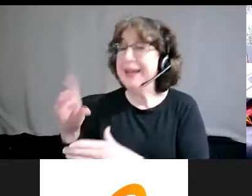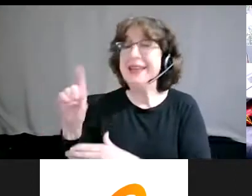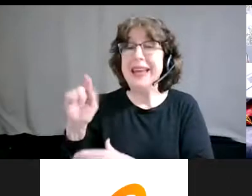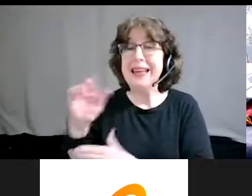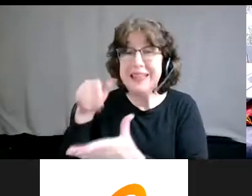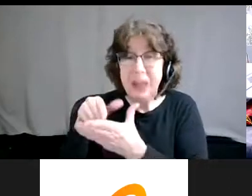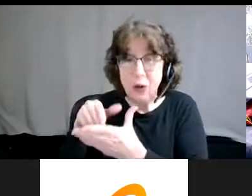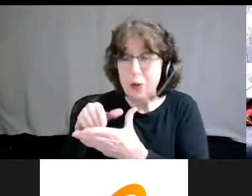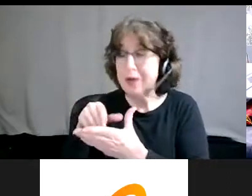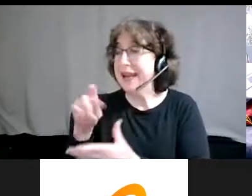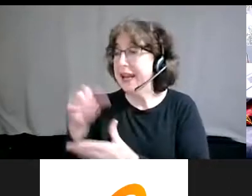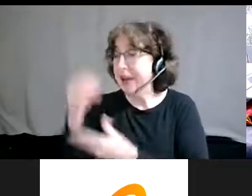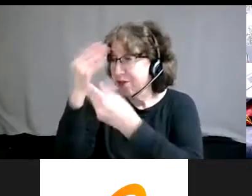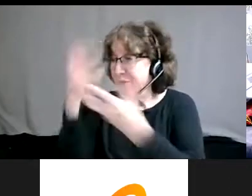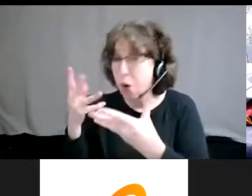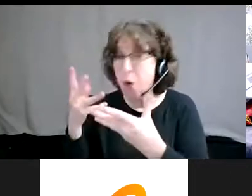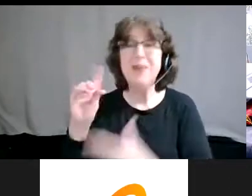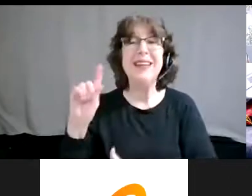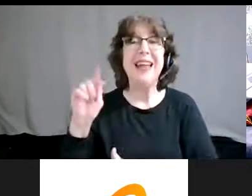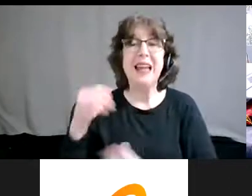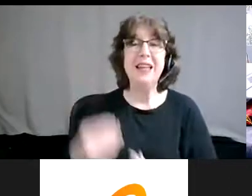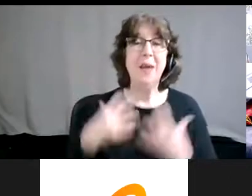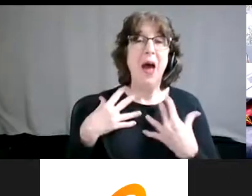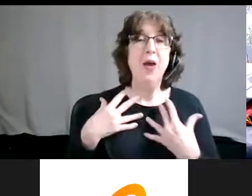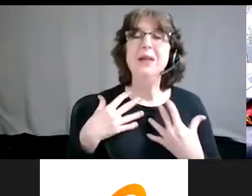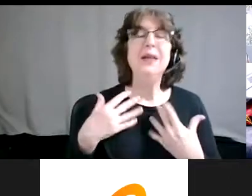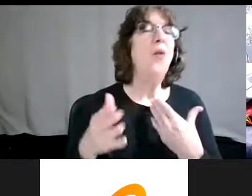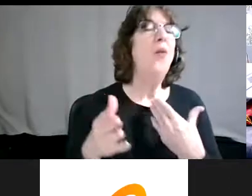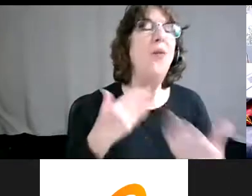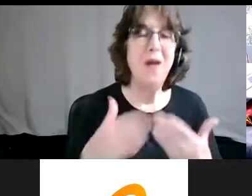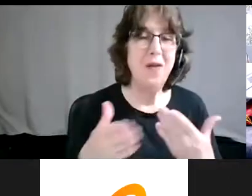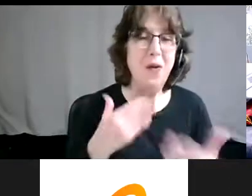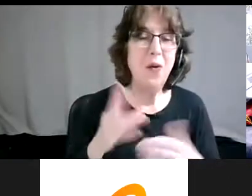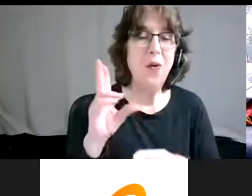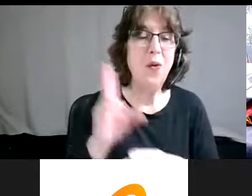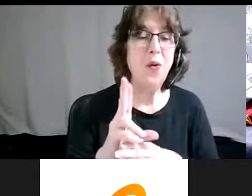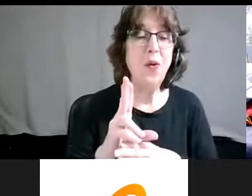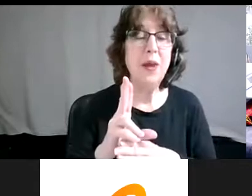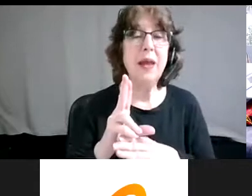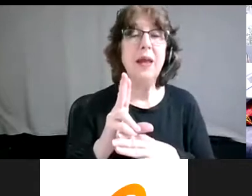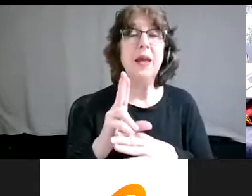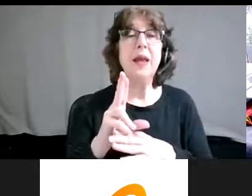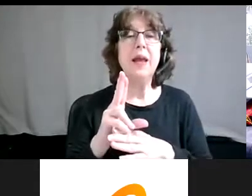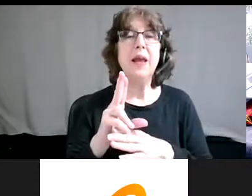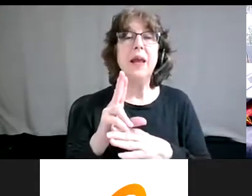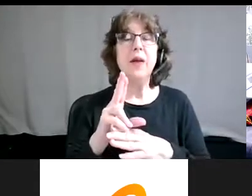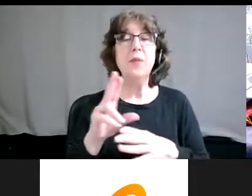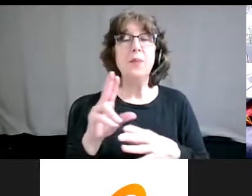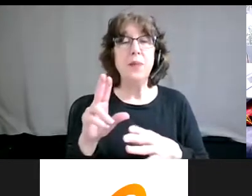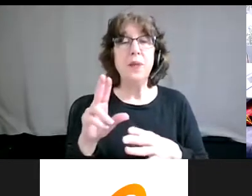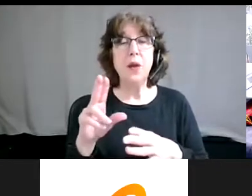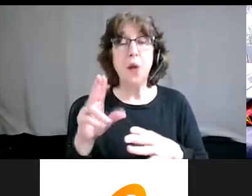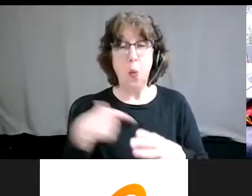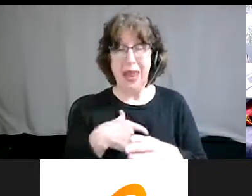Um, but however you use that, we can show, um, that there are